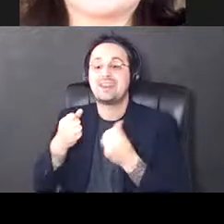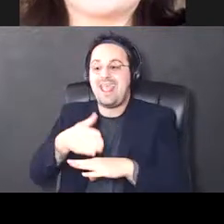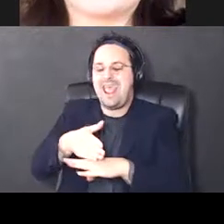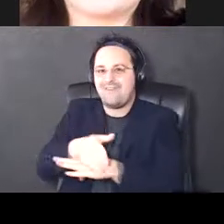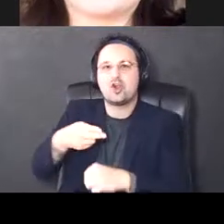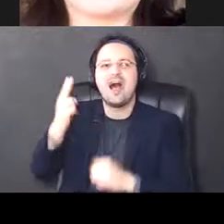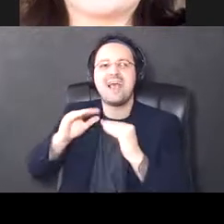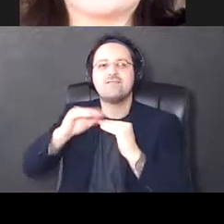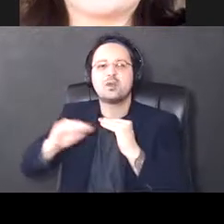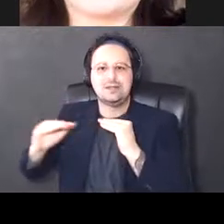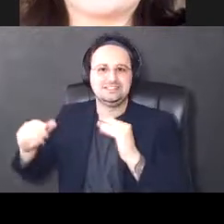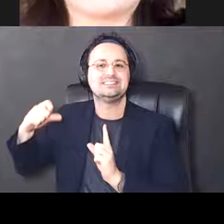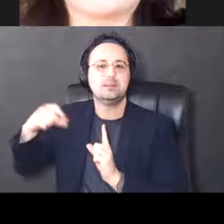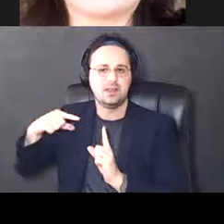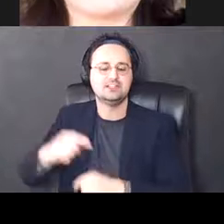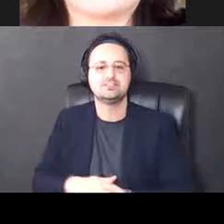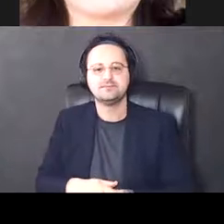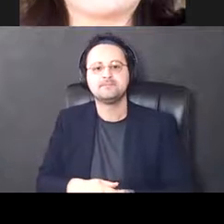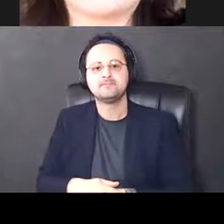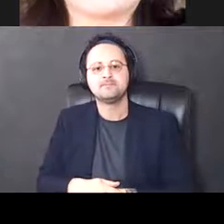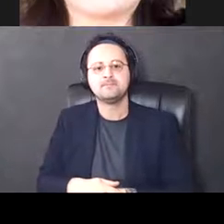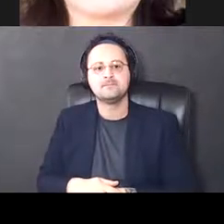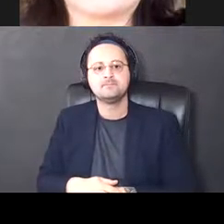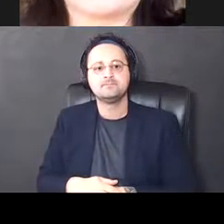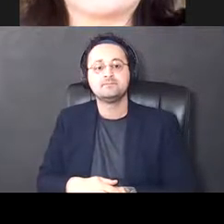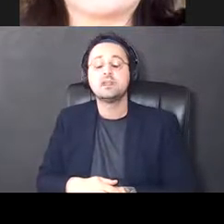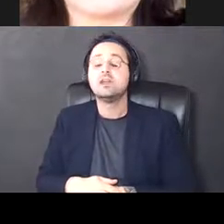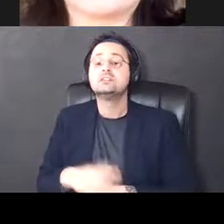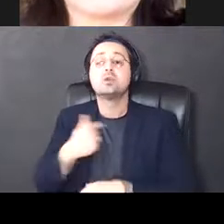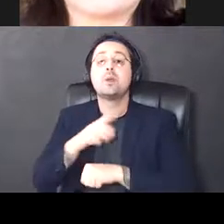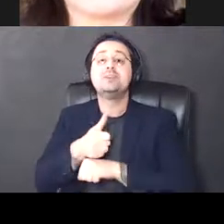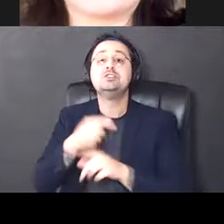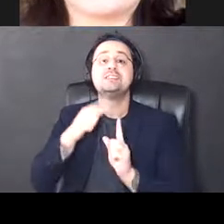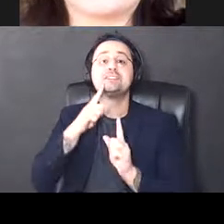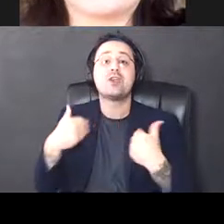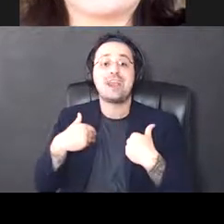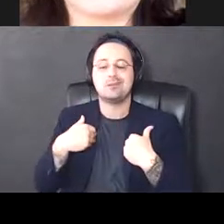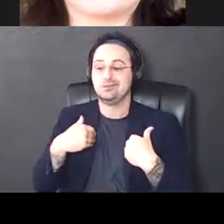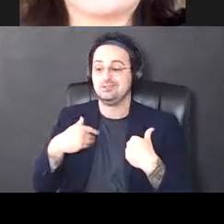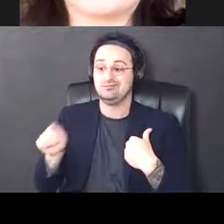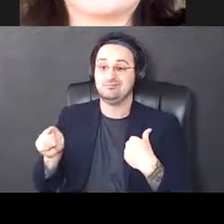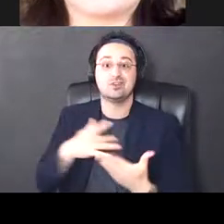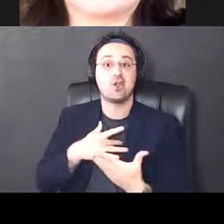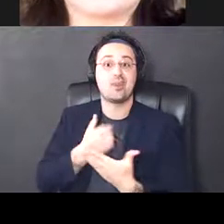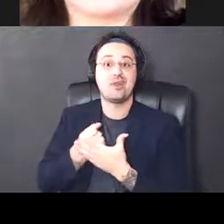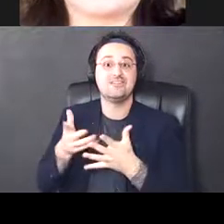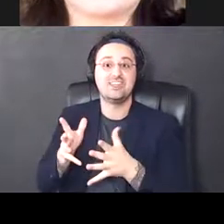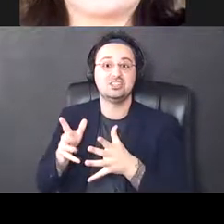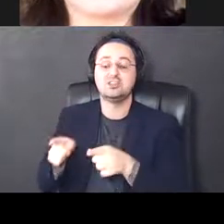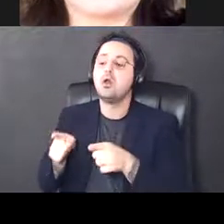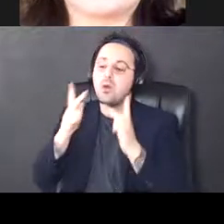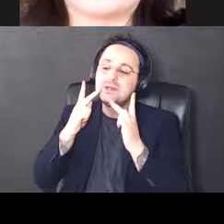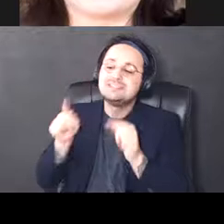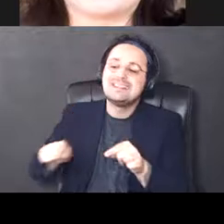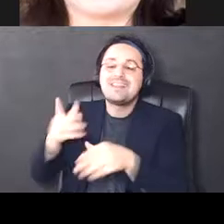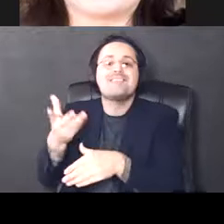stimulation. So when we do this in animals that have undergone cardiac arrest, we see that they've lost